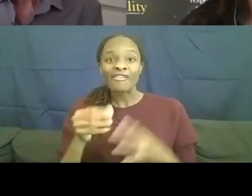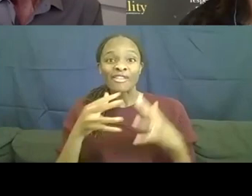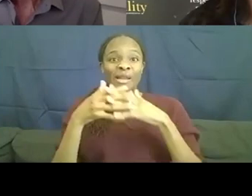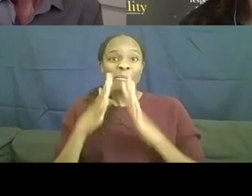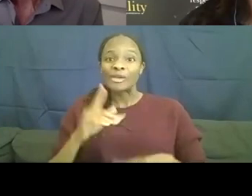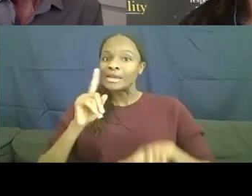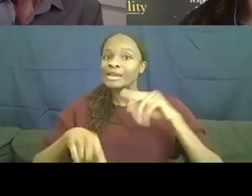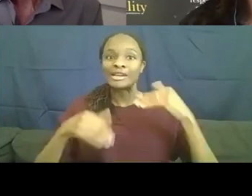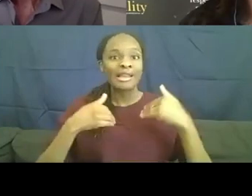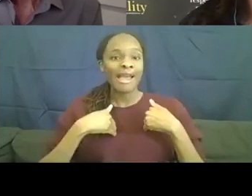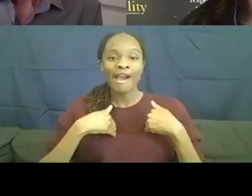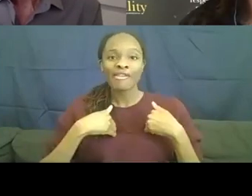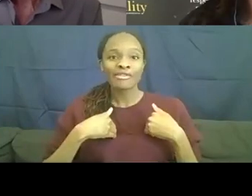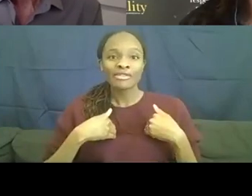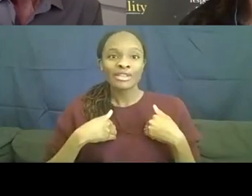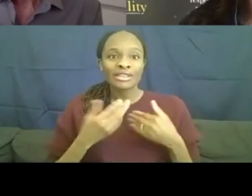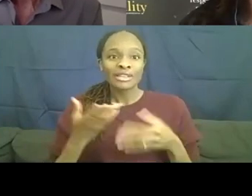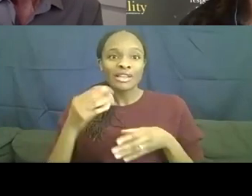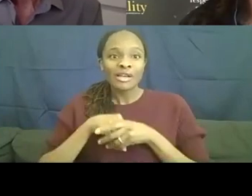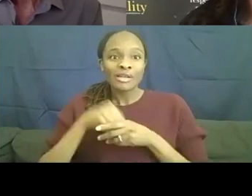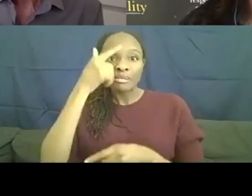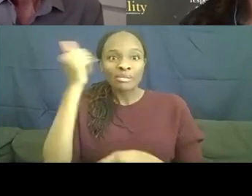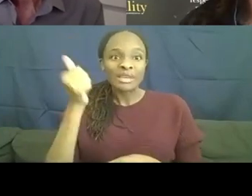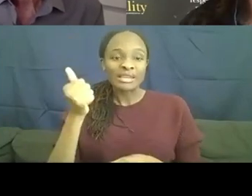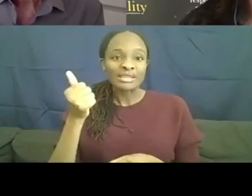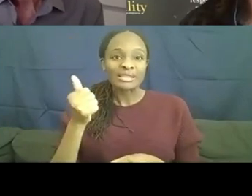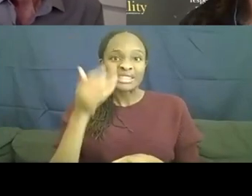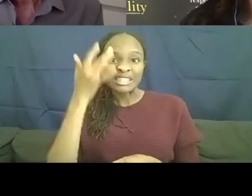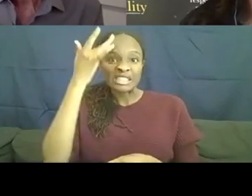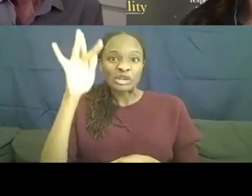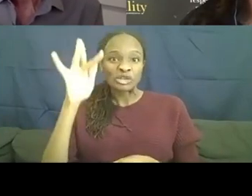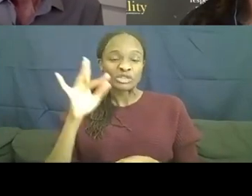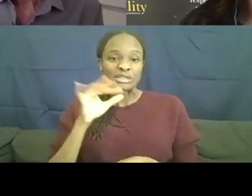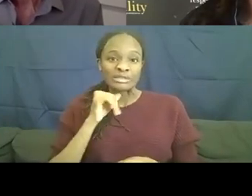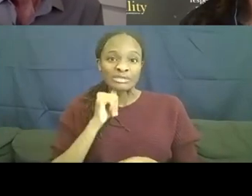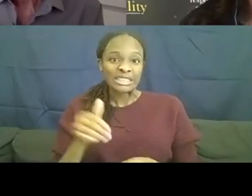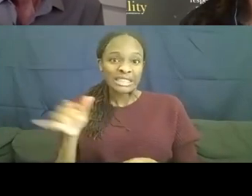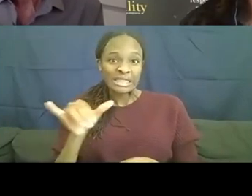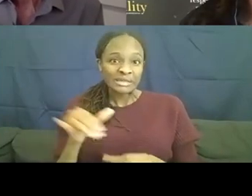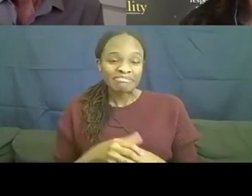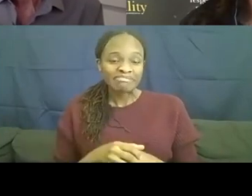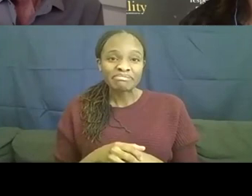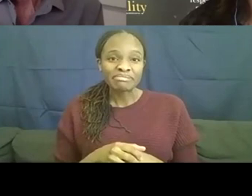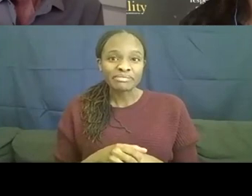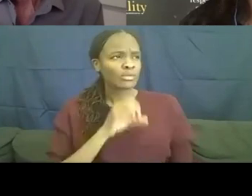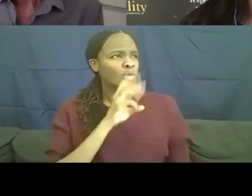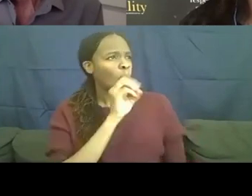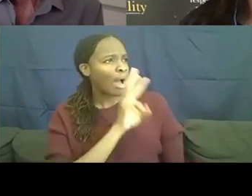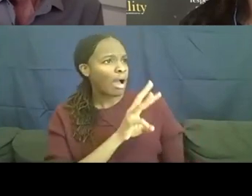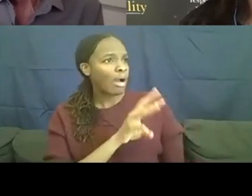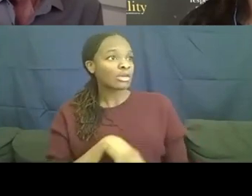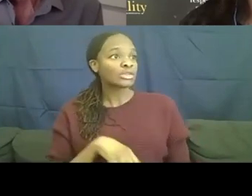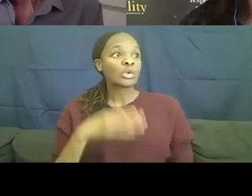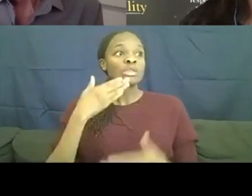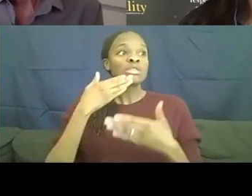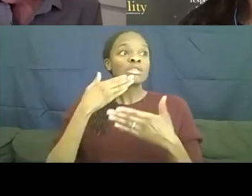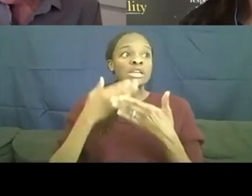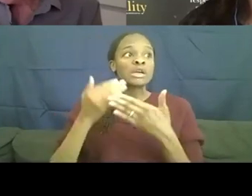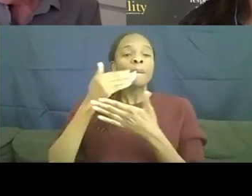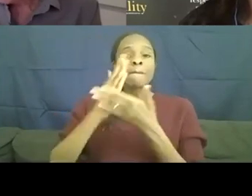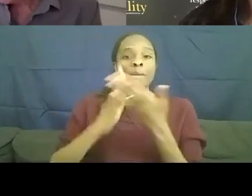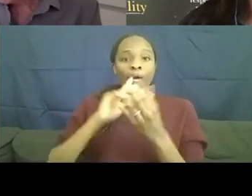intellectually gifted enough. Wow. And so, the good part of that